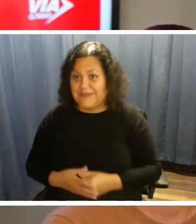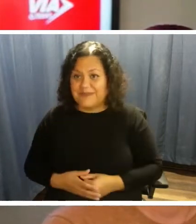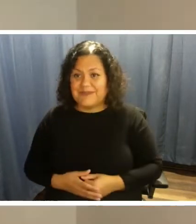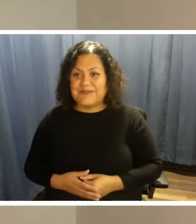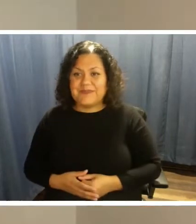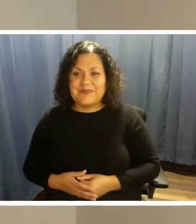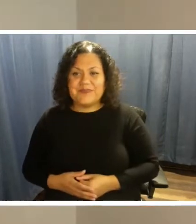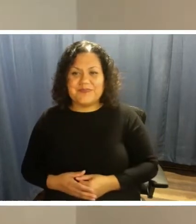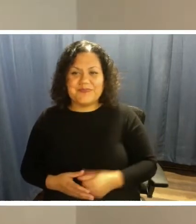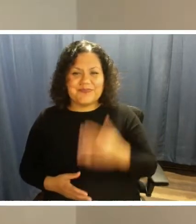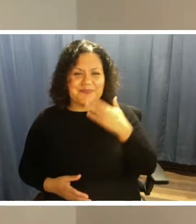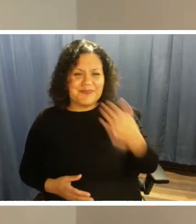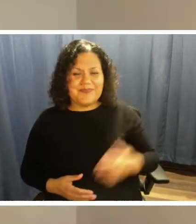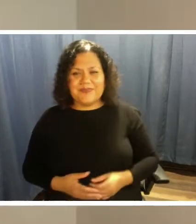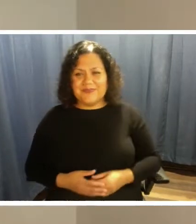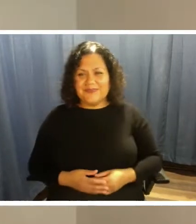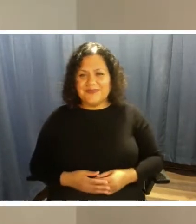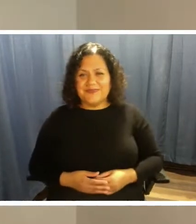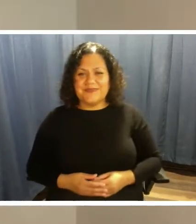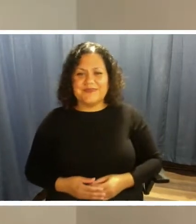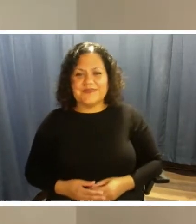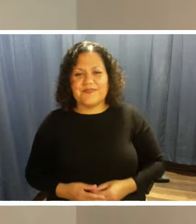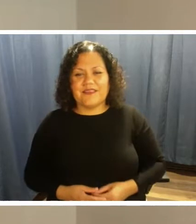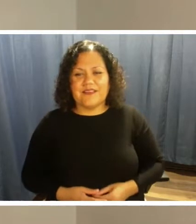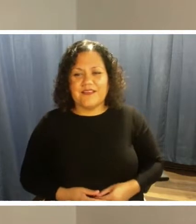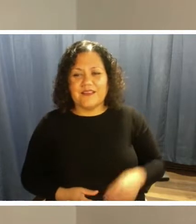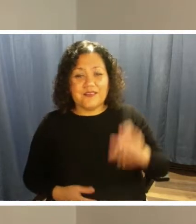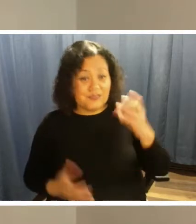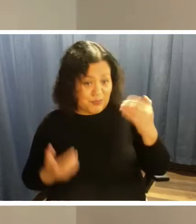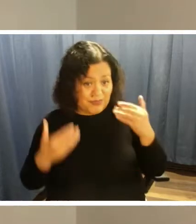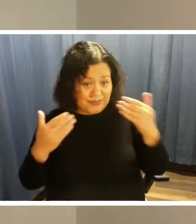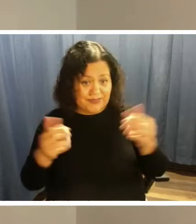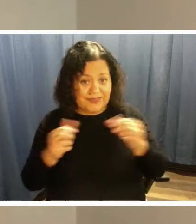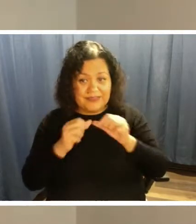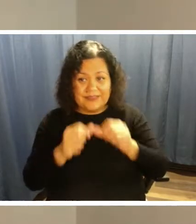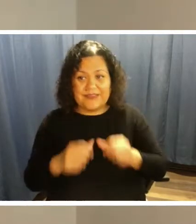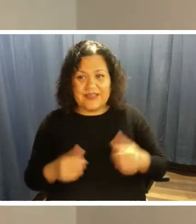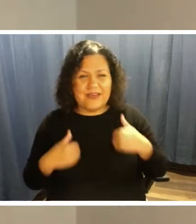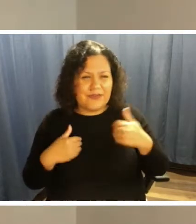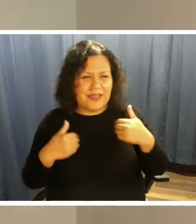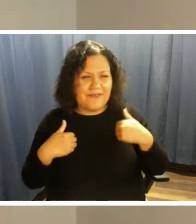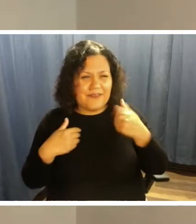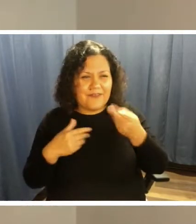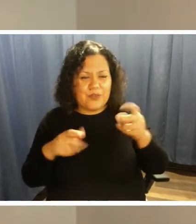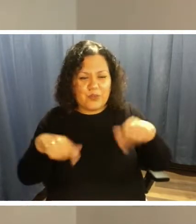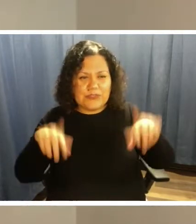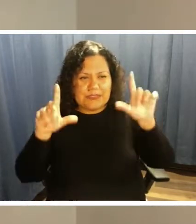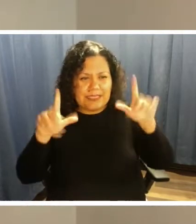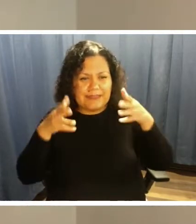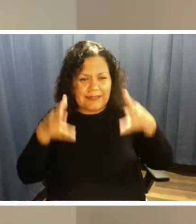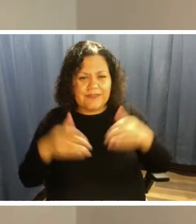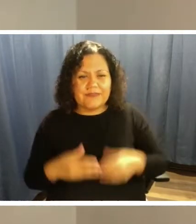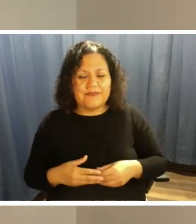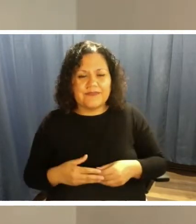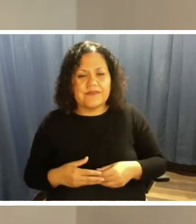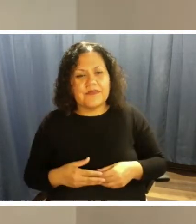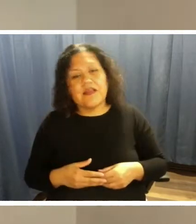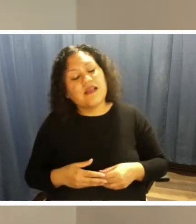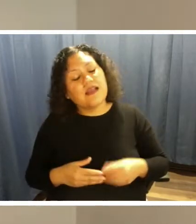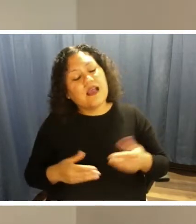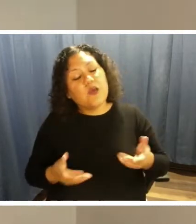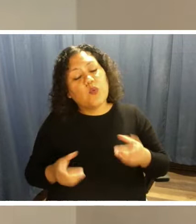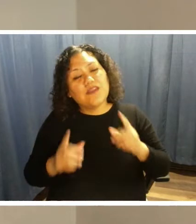Thank you. Alright, so you want to continue? Sure. got a few more slides. Well, I just wanted to give some suggestions,